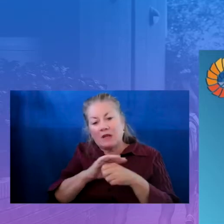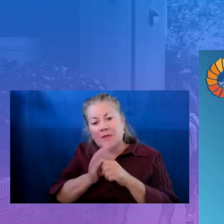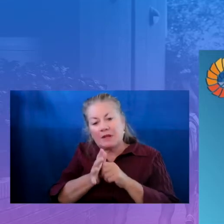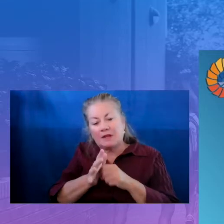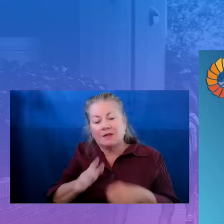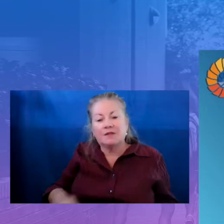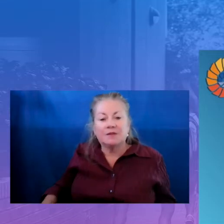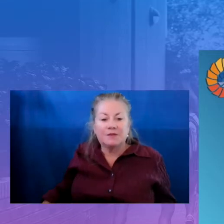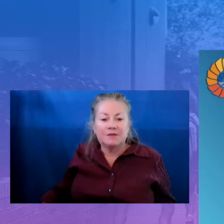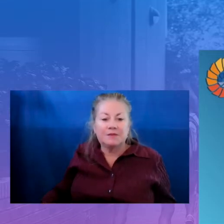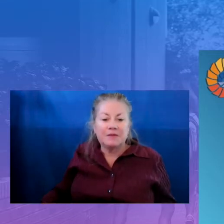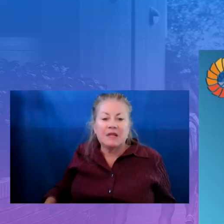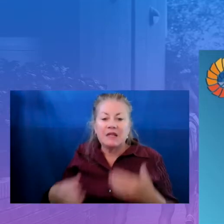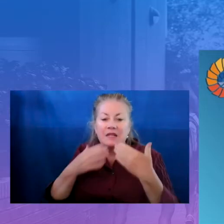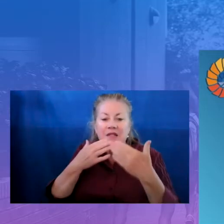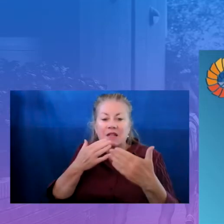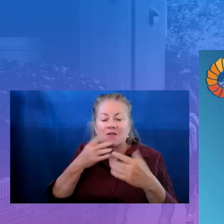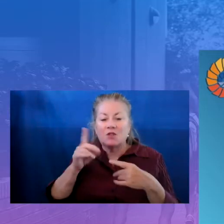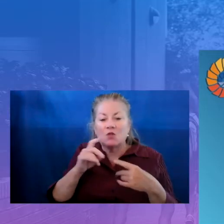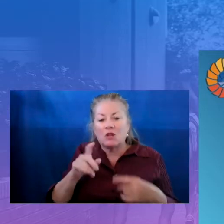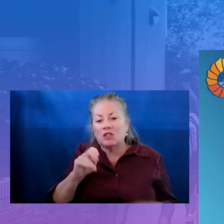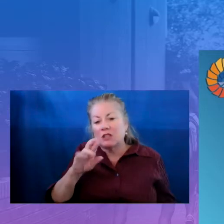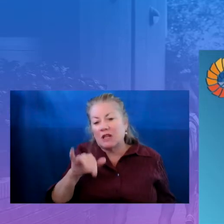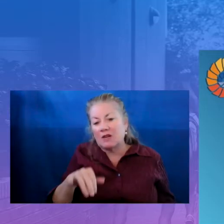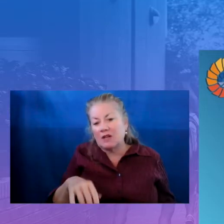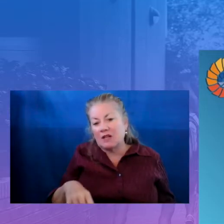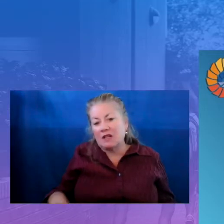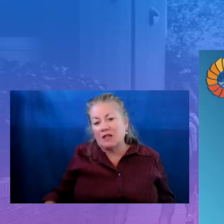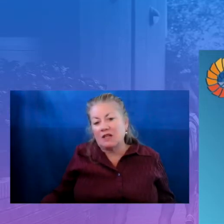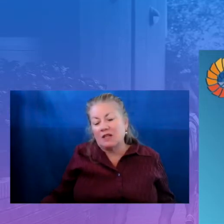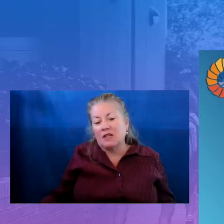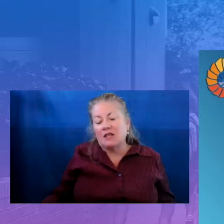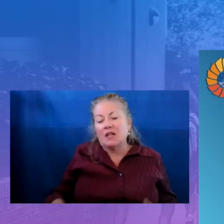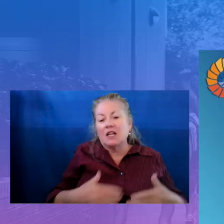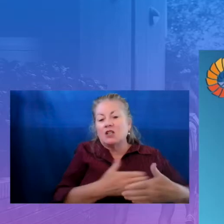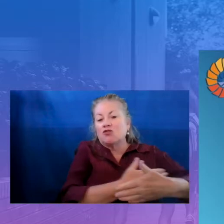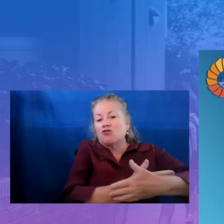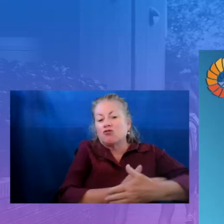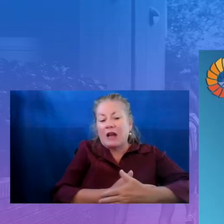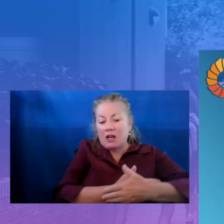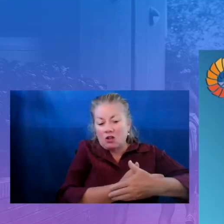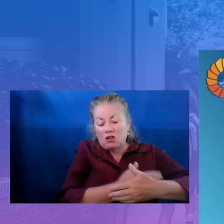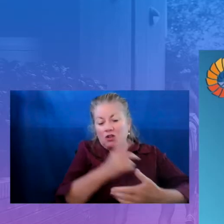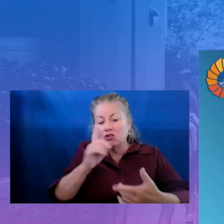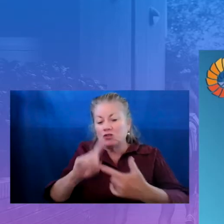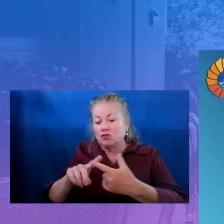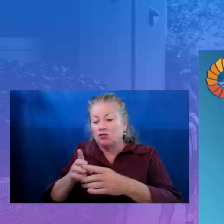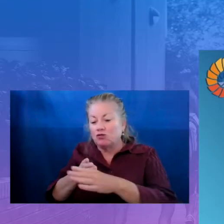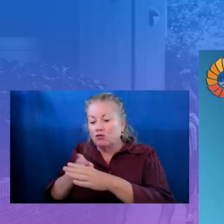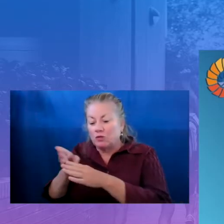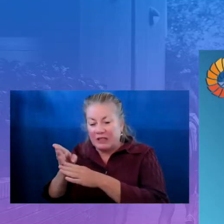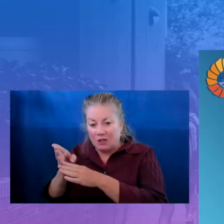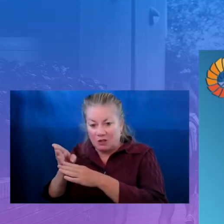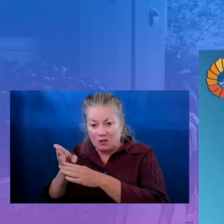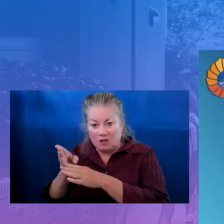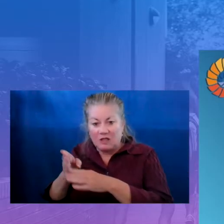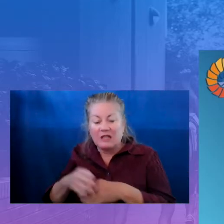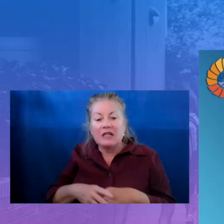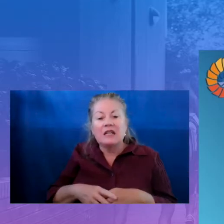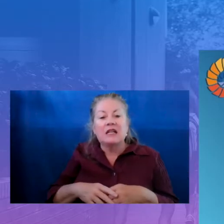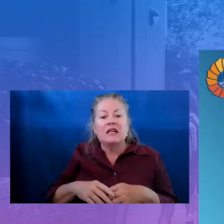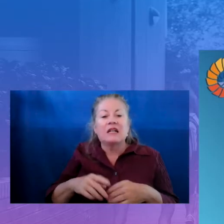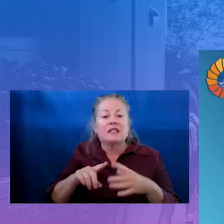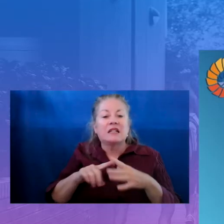question, Terry. So Stanford Cradle to Career is a collective impact initiative based on the National Strive Together model.